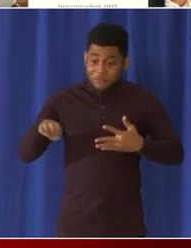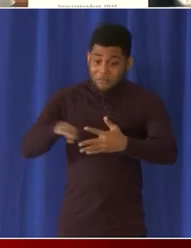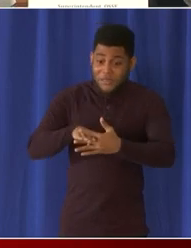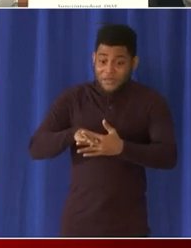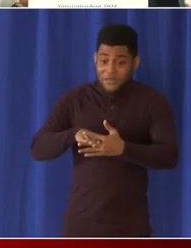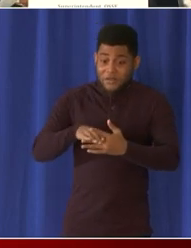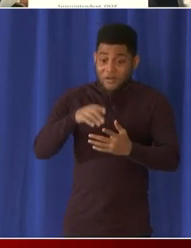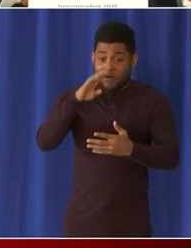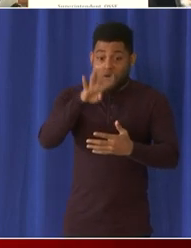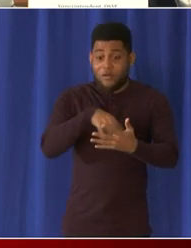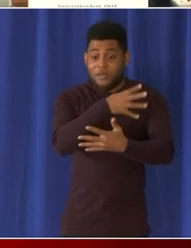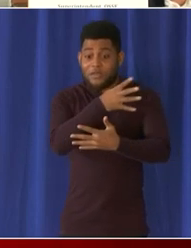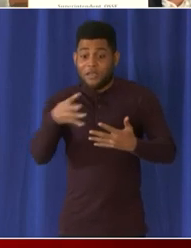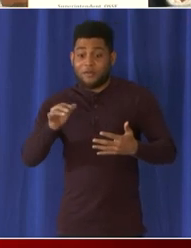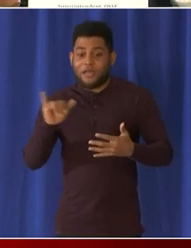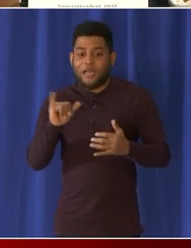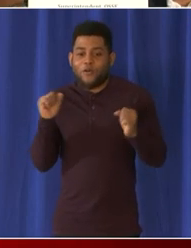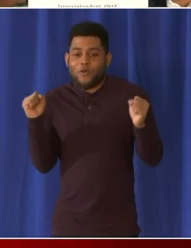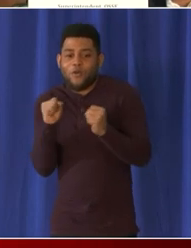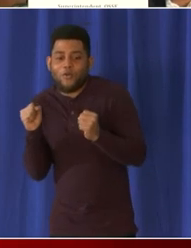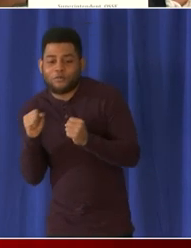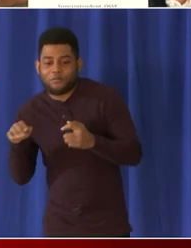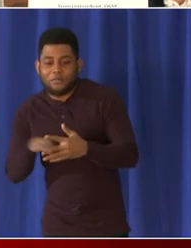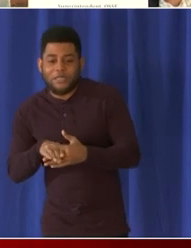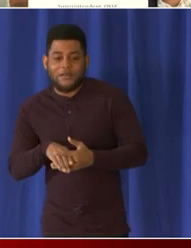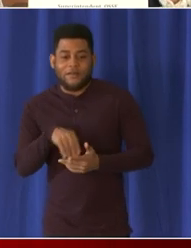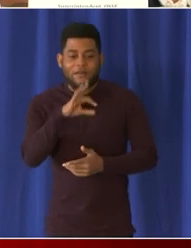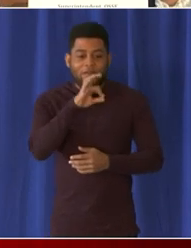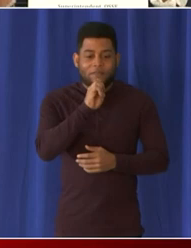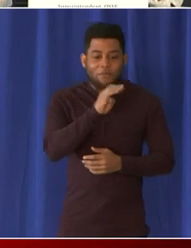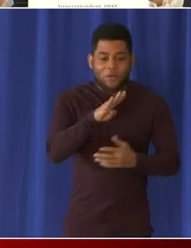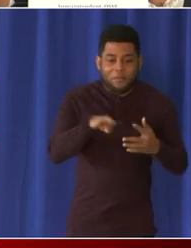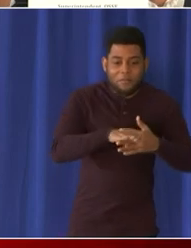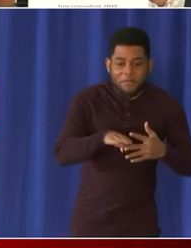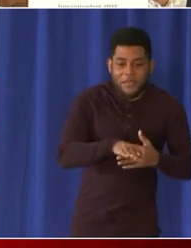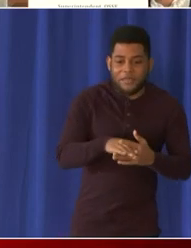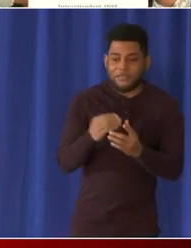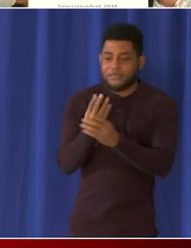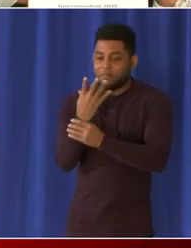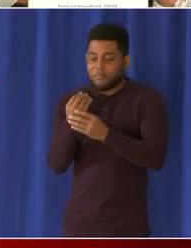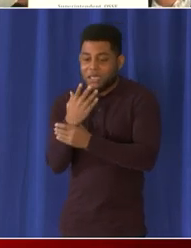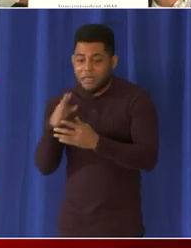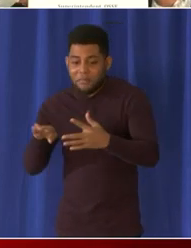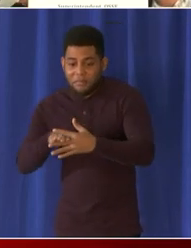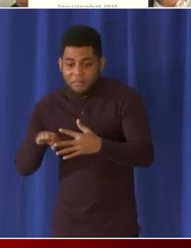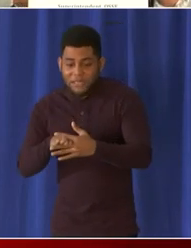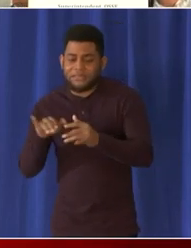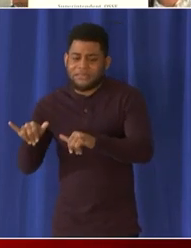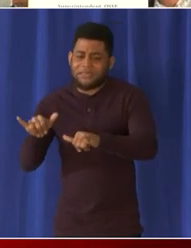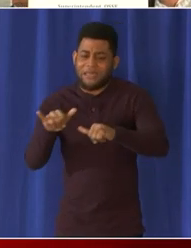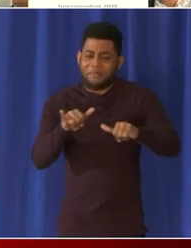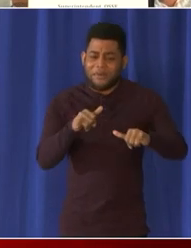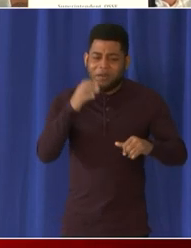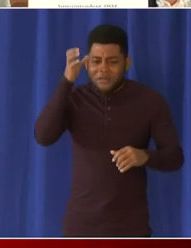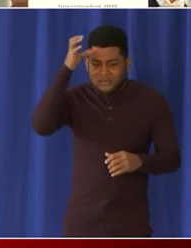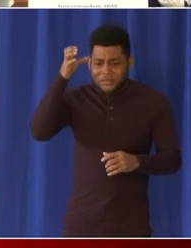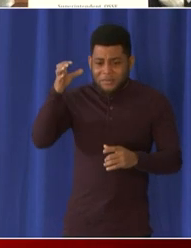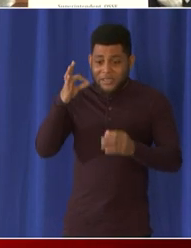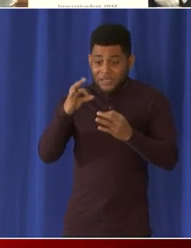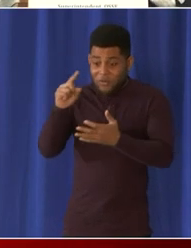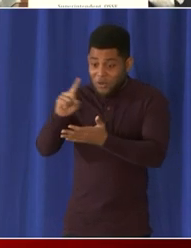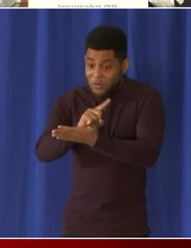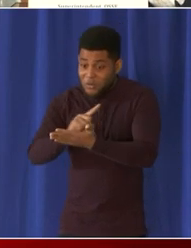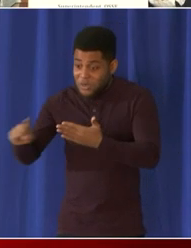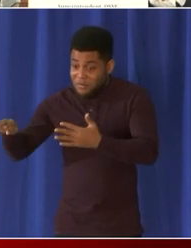in the calendar the break we just had february break and if still necessitated spring break got it